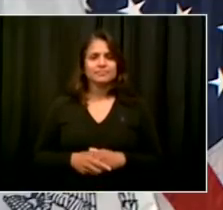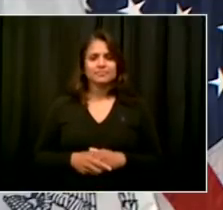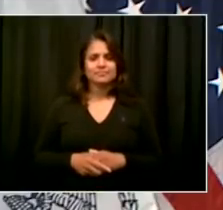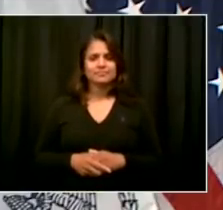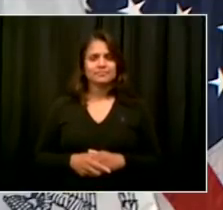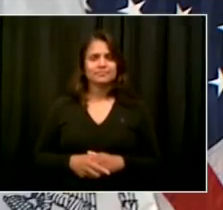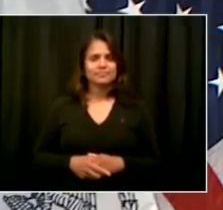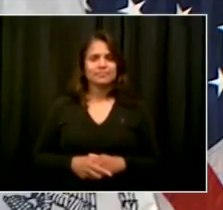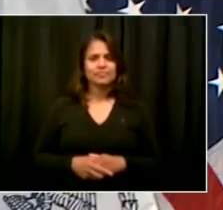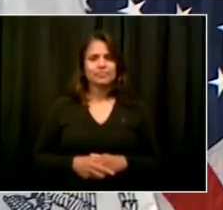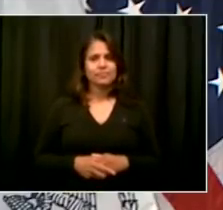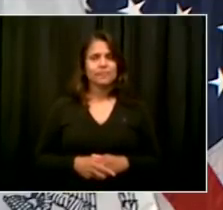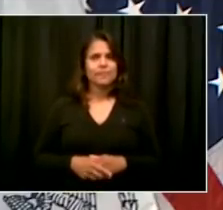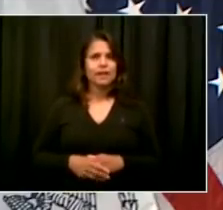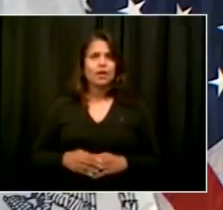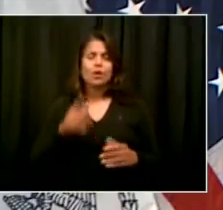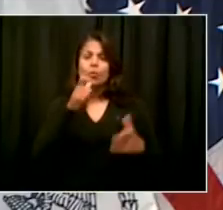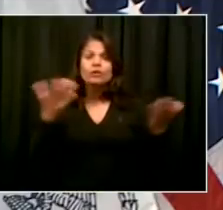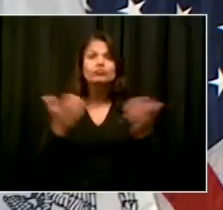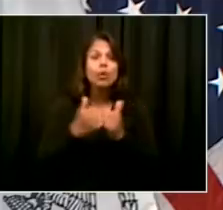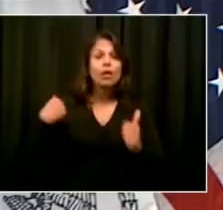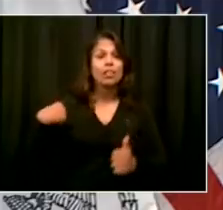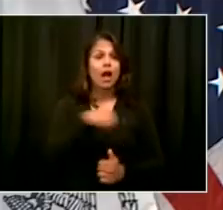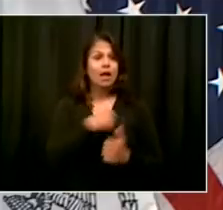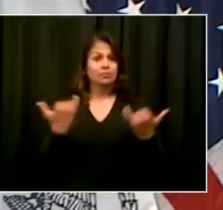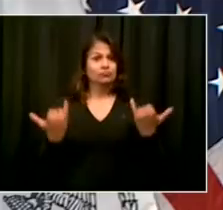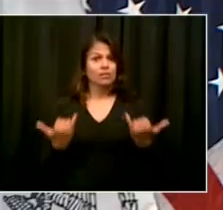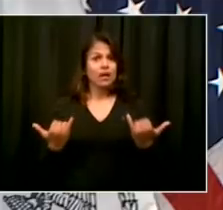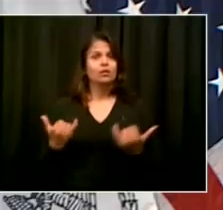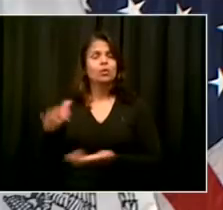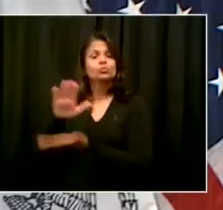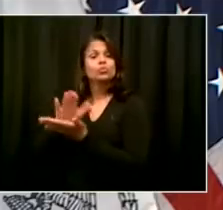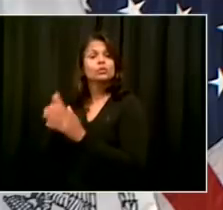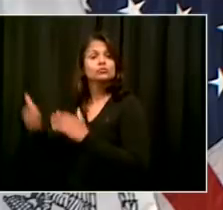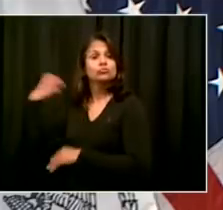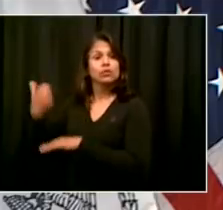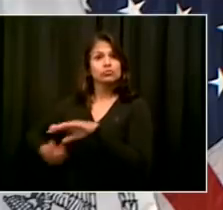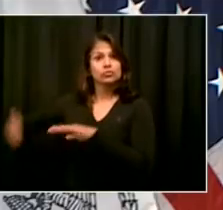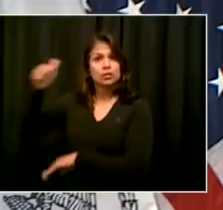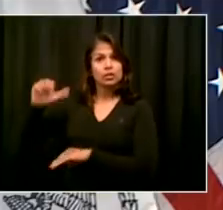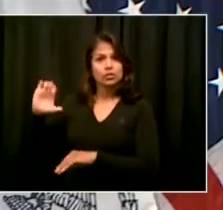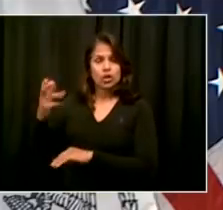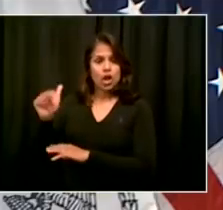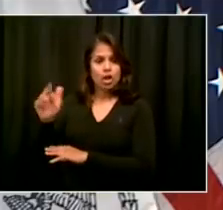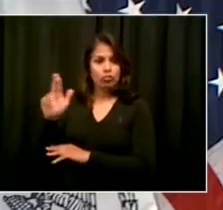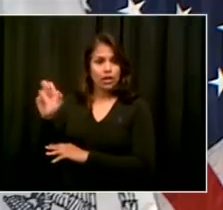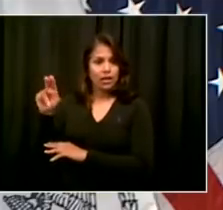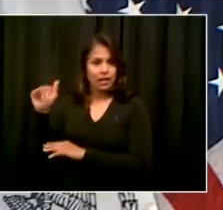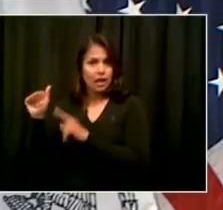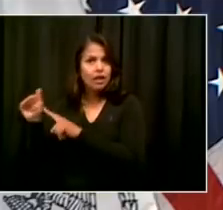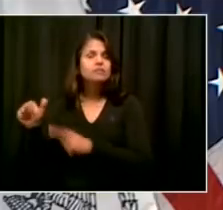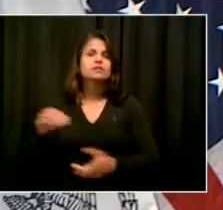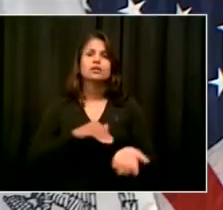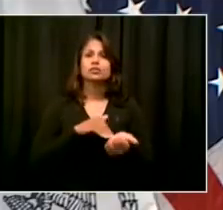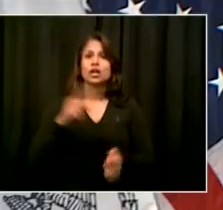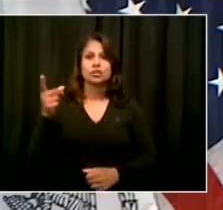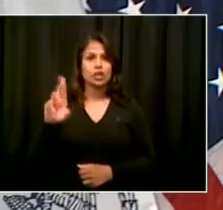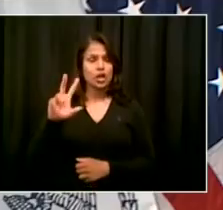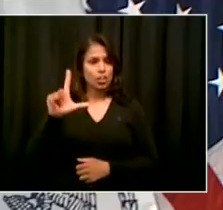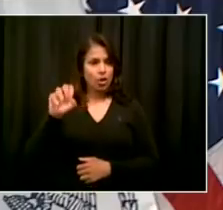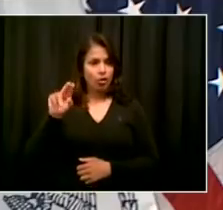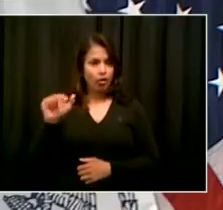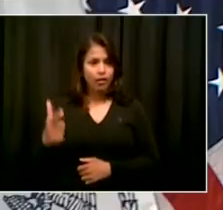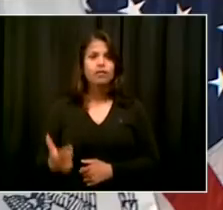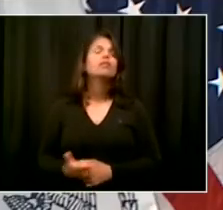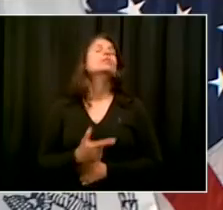Laracca, Schools Chancellor Richard Carranza, Executive Director of the Tests and Trace Corps, Dr. Ted Long, Dr. Daniel Stevens,